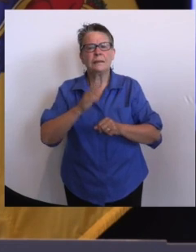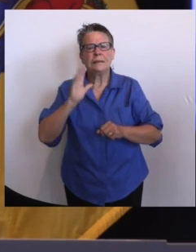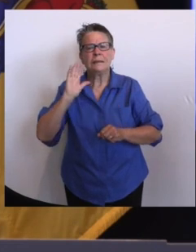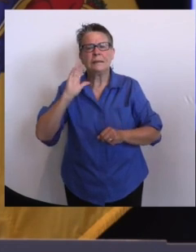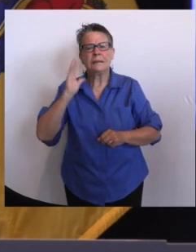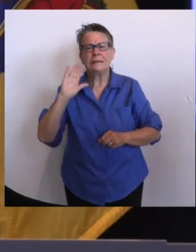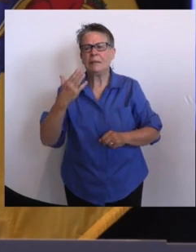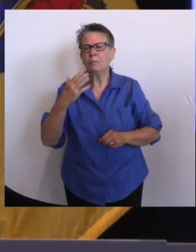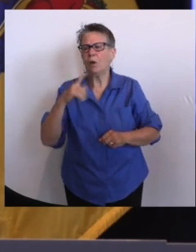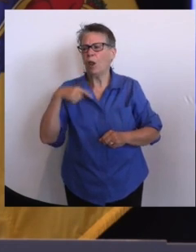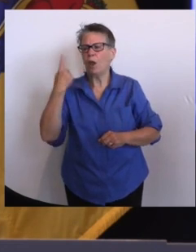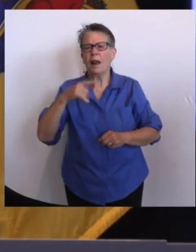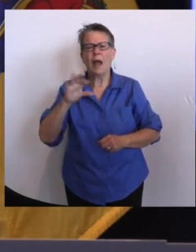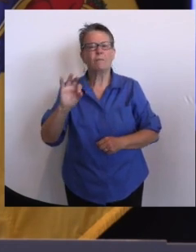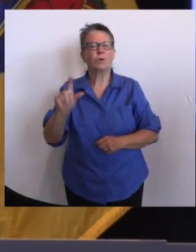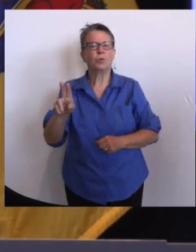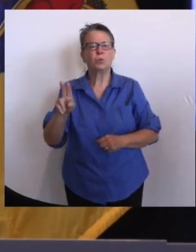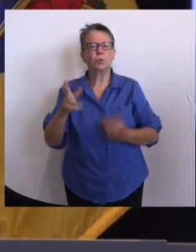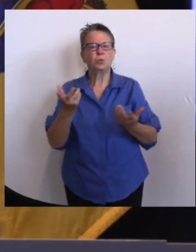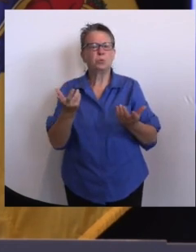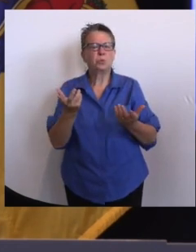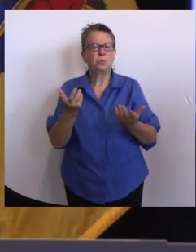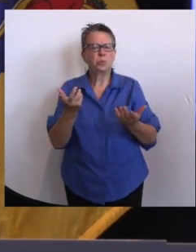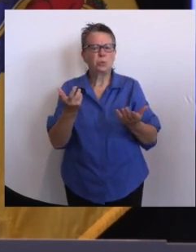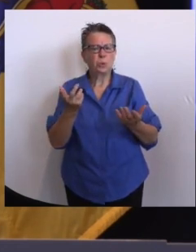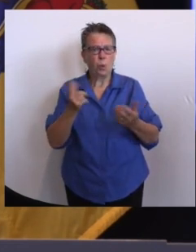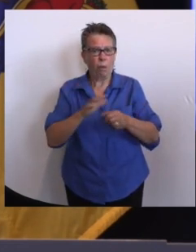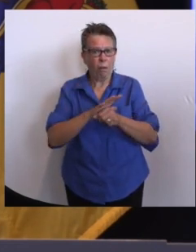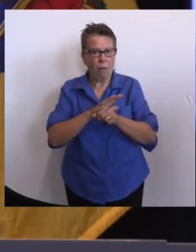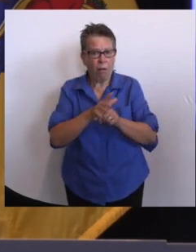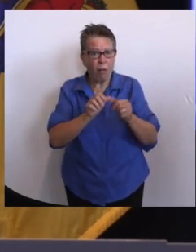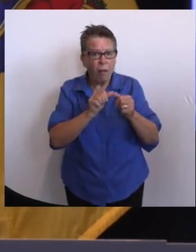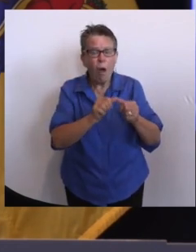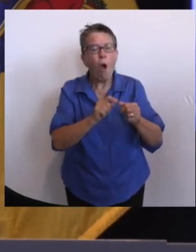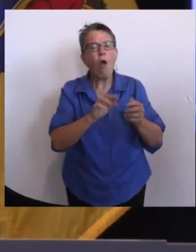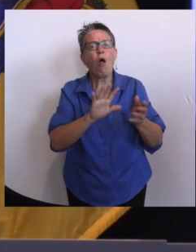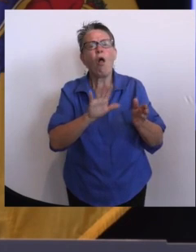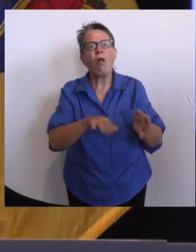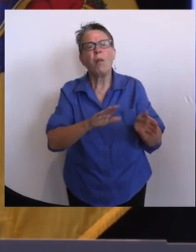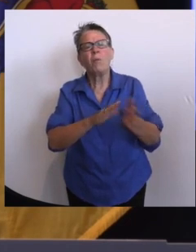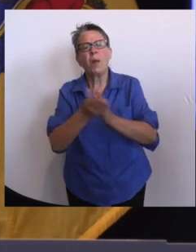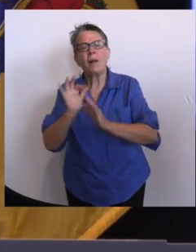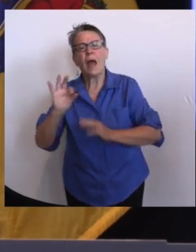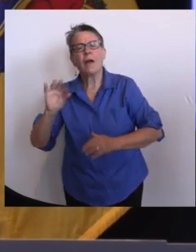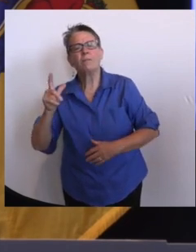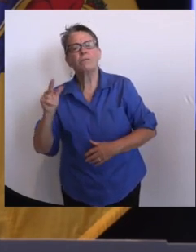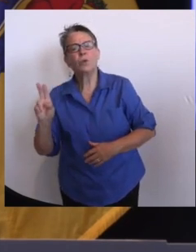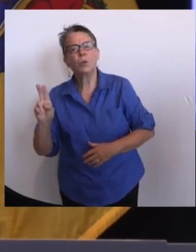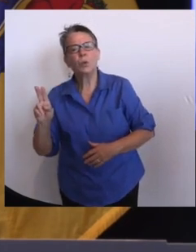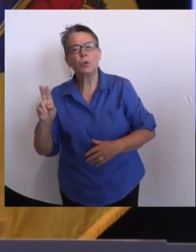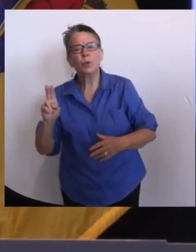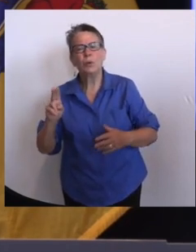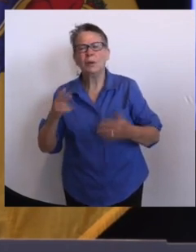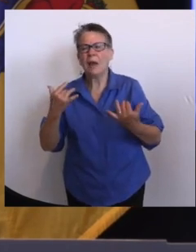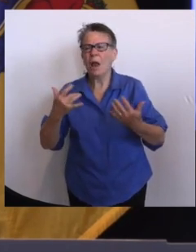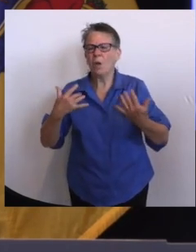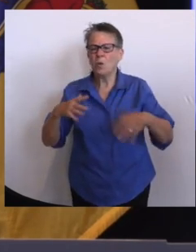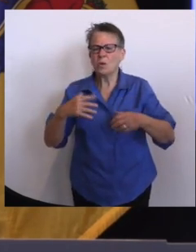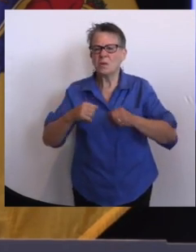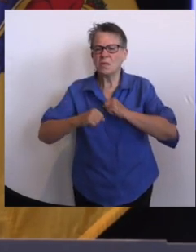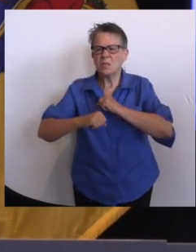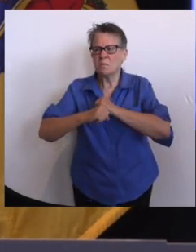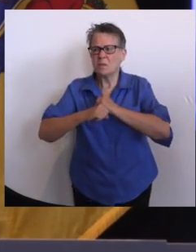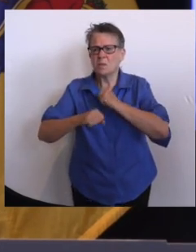administration is overplaying COVID, downplaying the flu, both or neither? Yeah, let me start and we'll, we'll